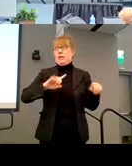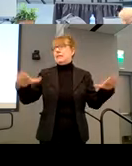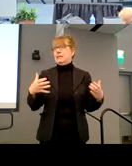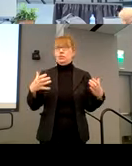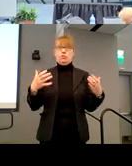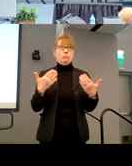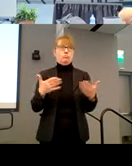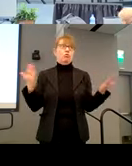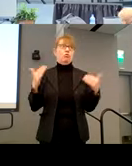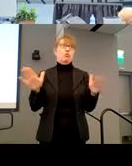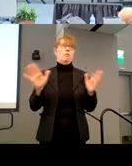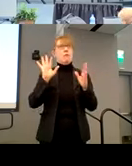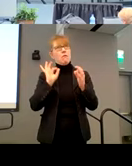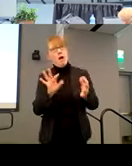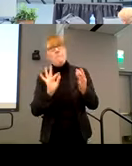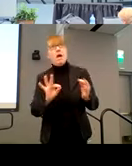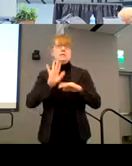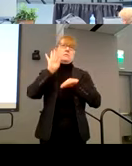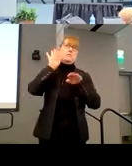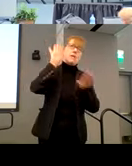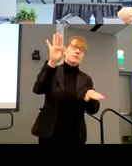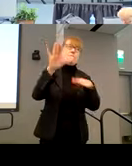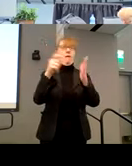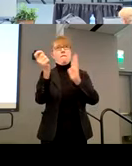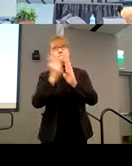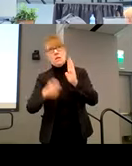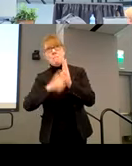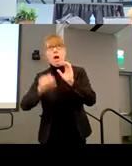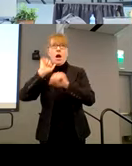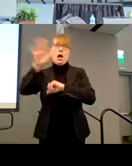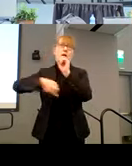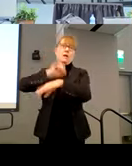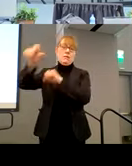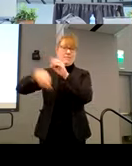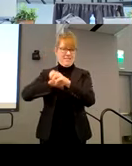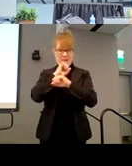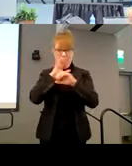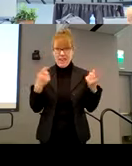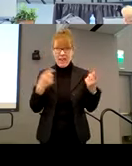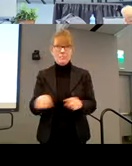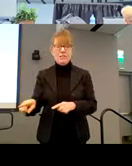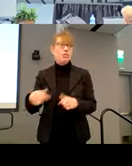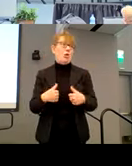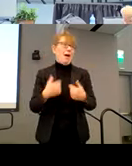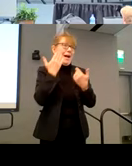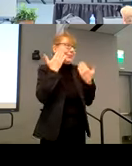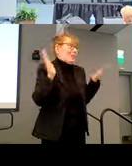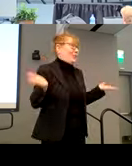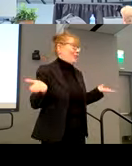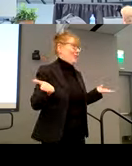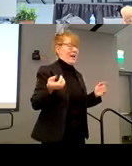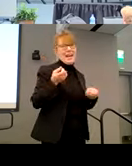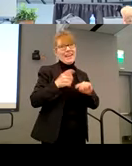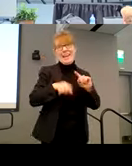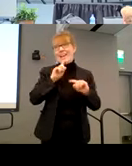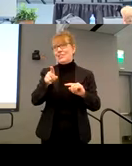comments and feedback and testified, nothing happened. So I don't know. I can't really answer. And